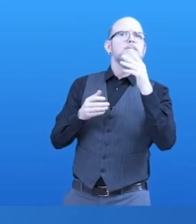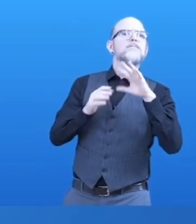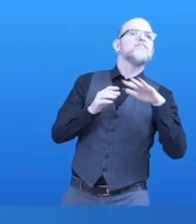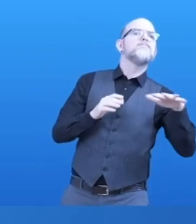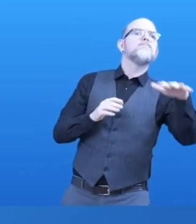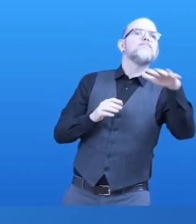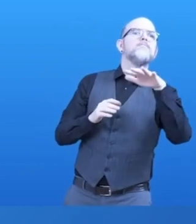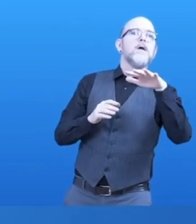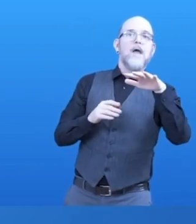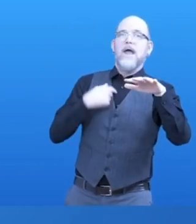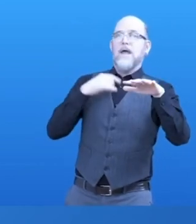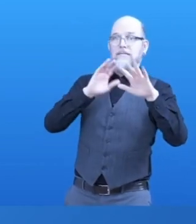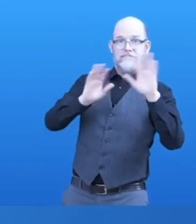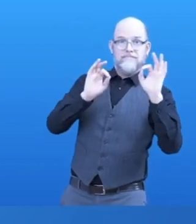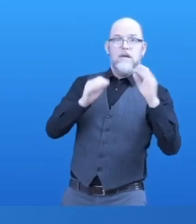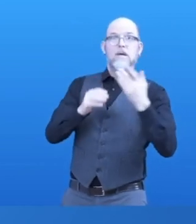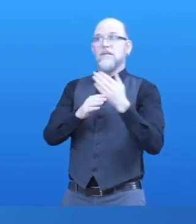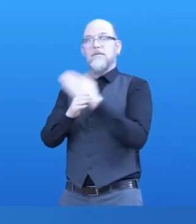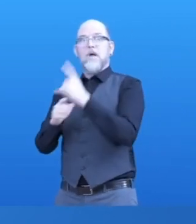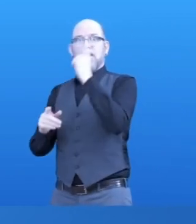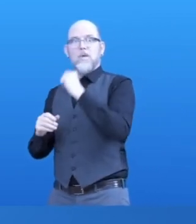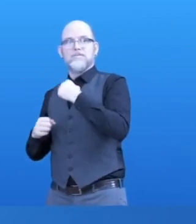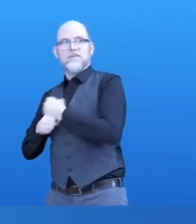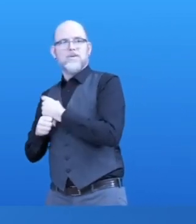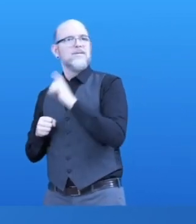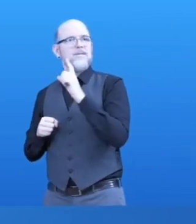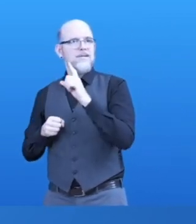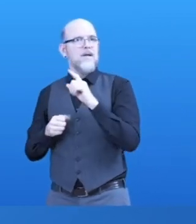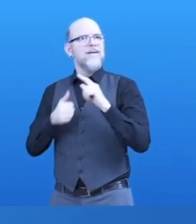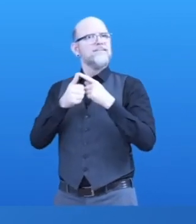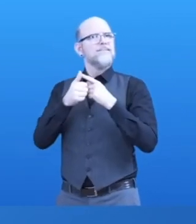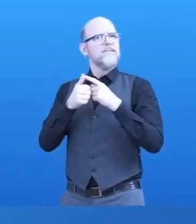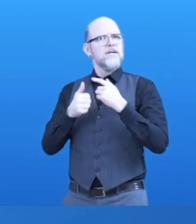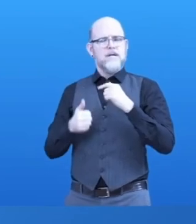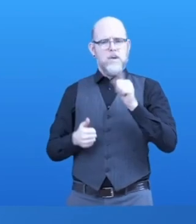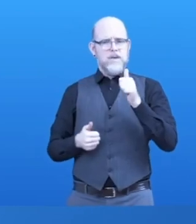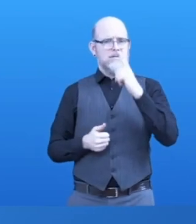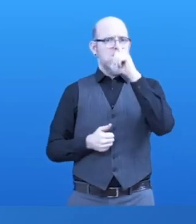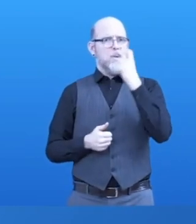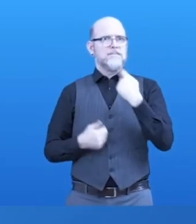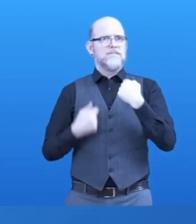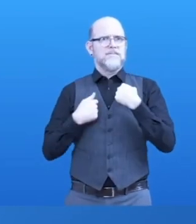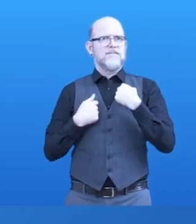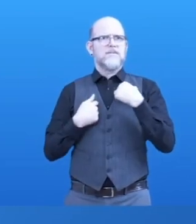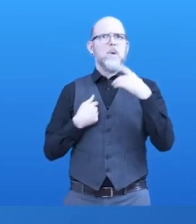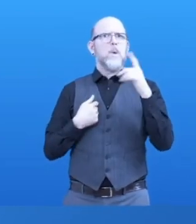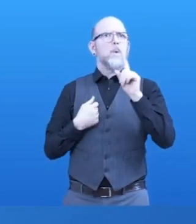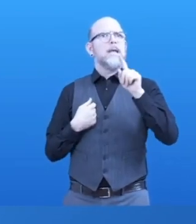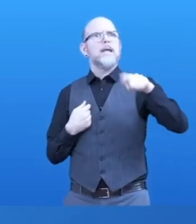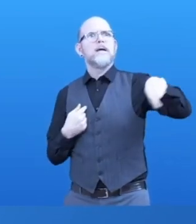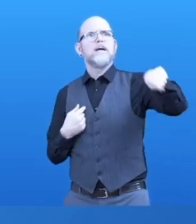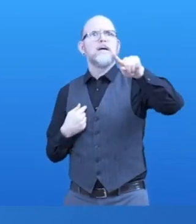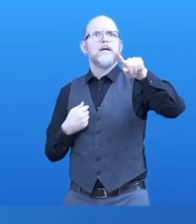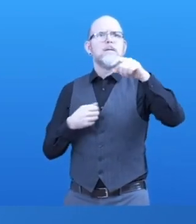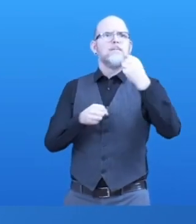be looking to ask yourself is who is working in this area and what are they doing? Should we think of them as a partner